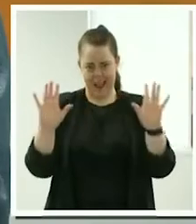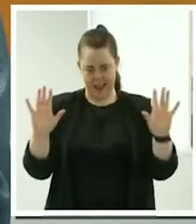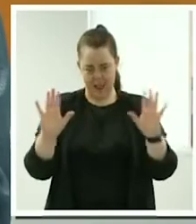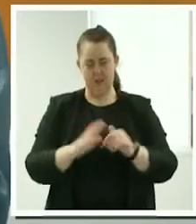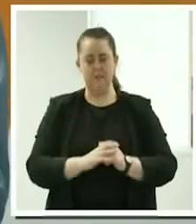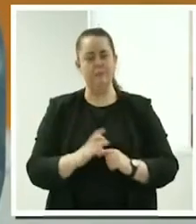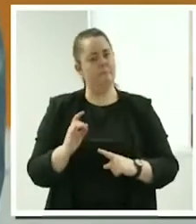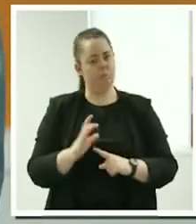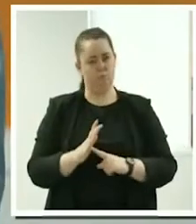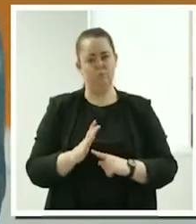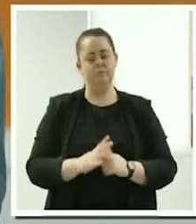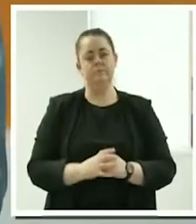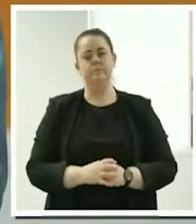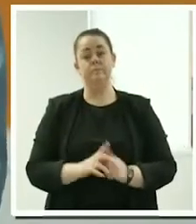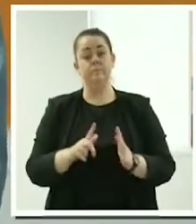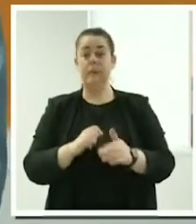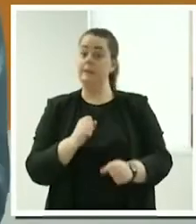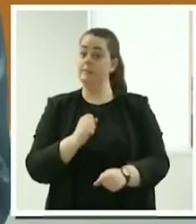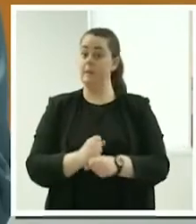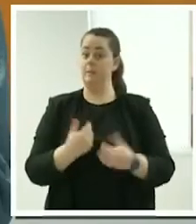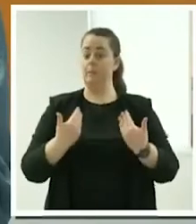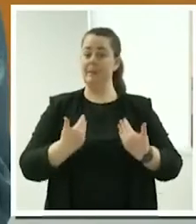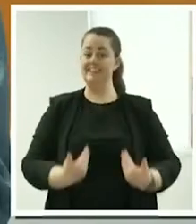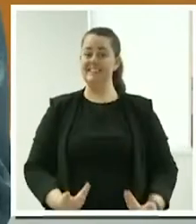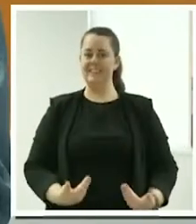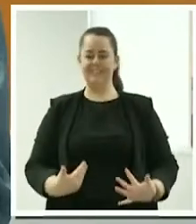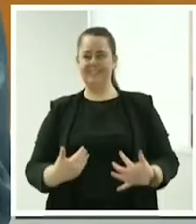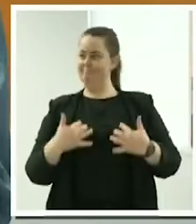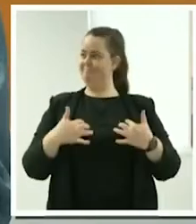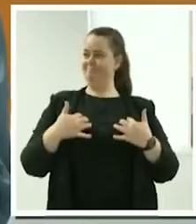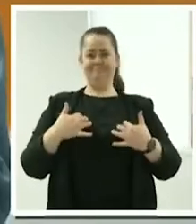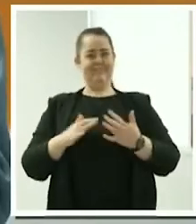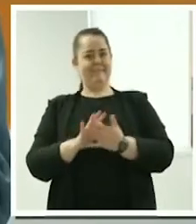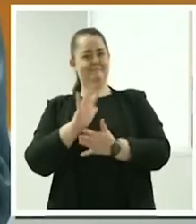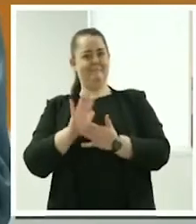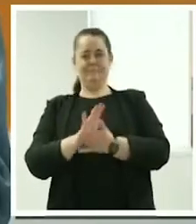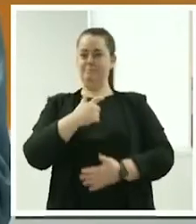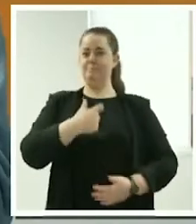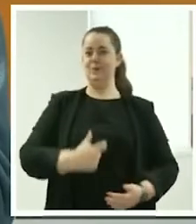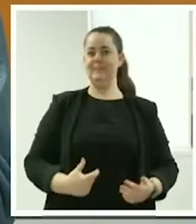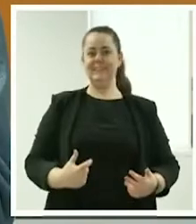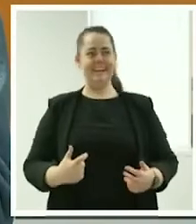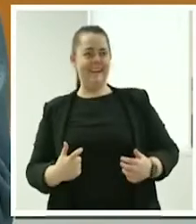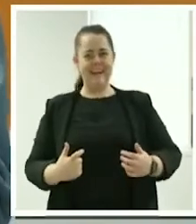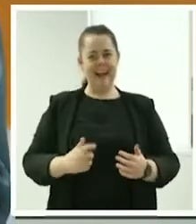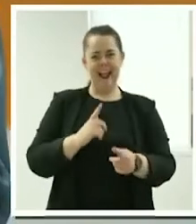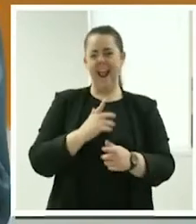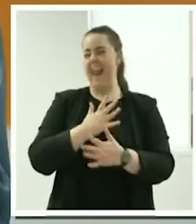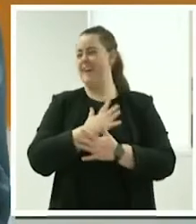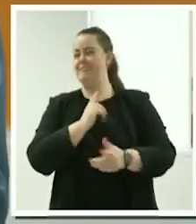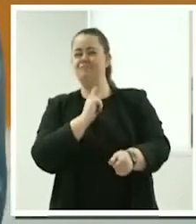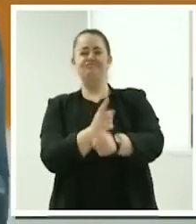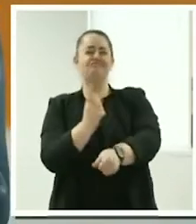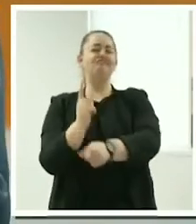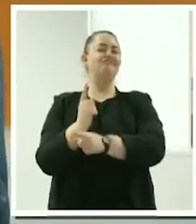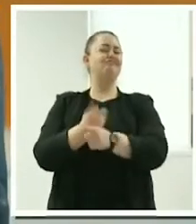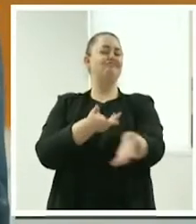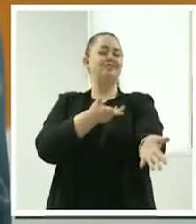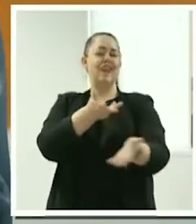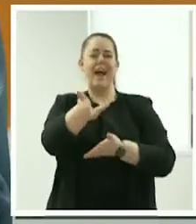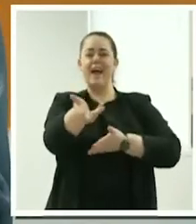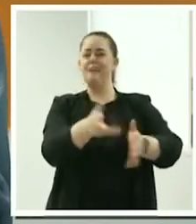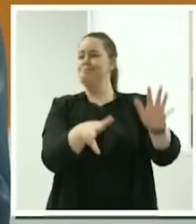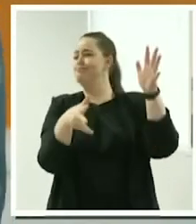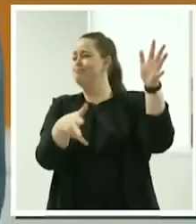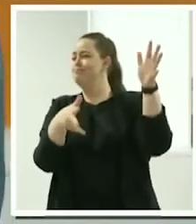example, I'm a very bubbly personality and I just, I love to chat, I love to be social, I love to